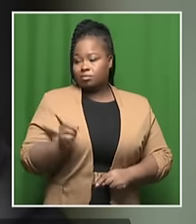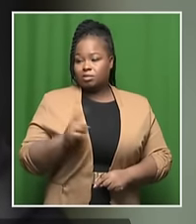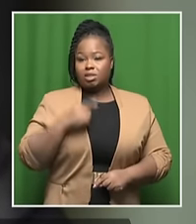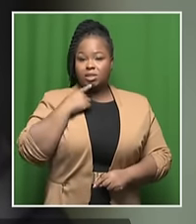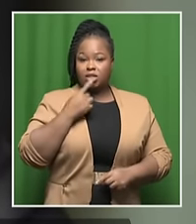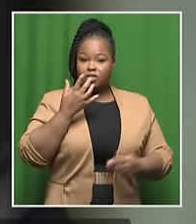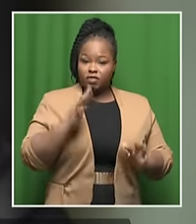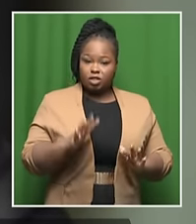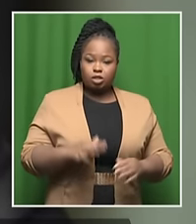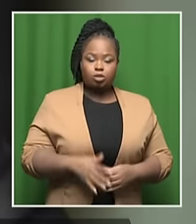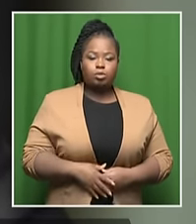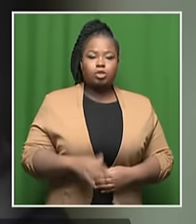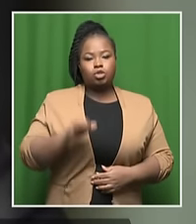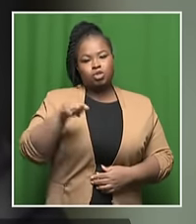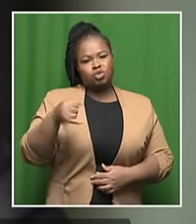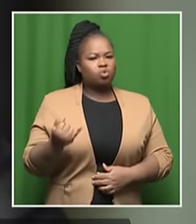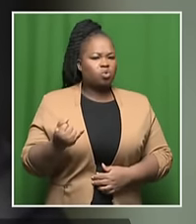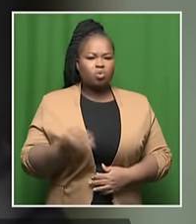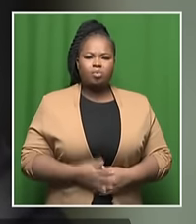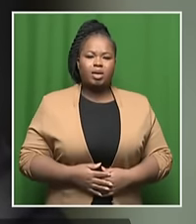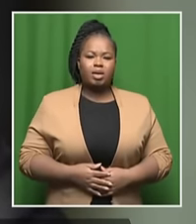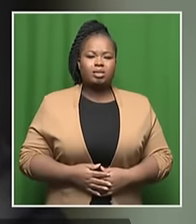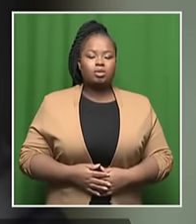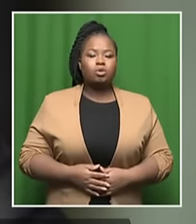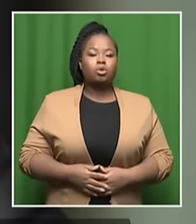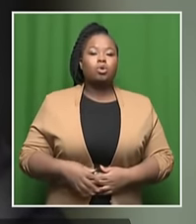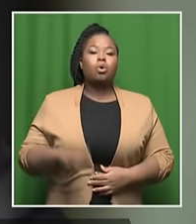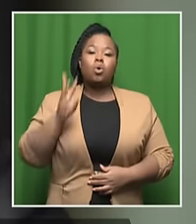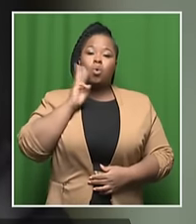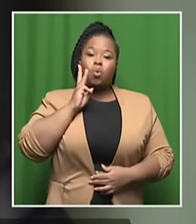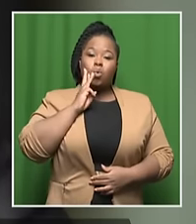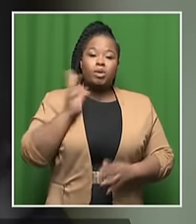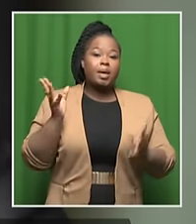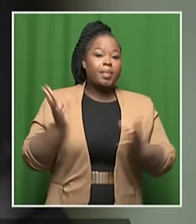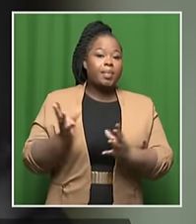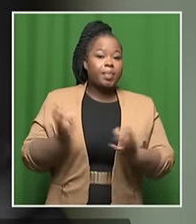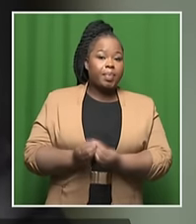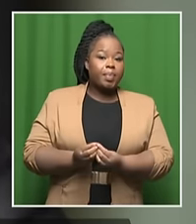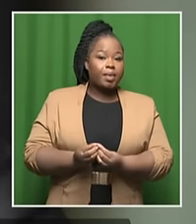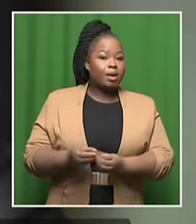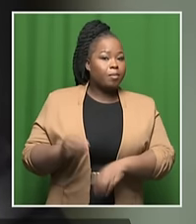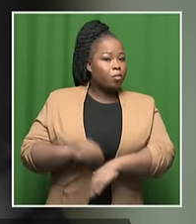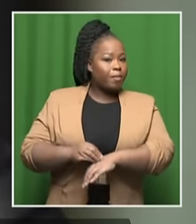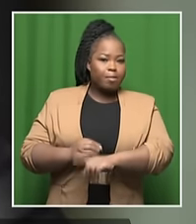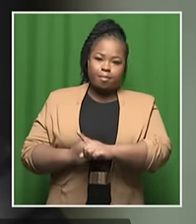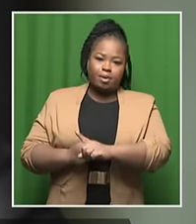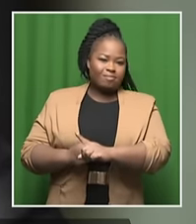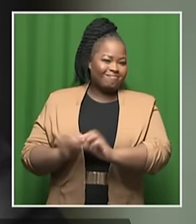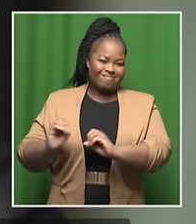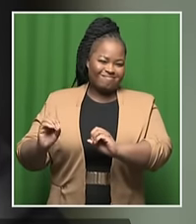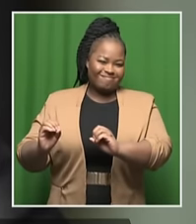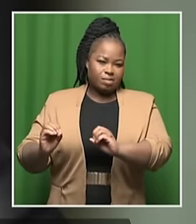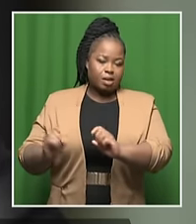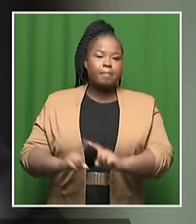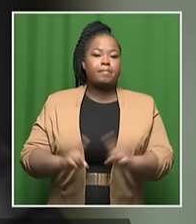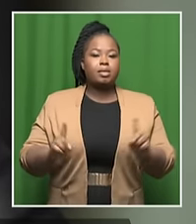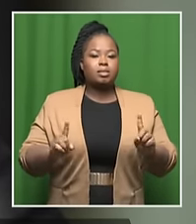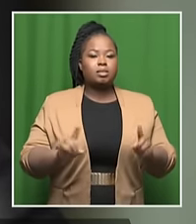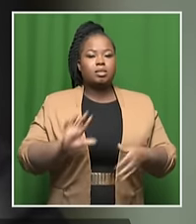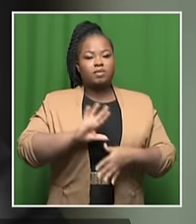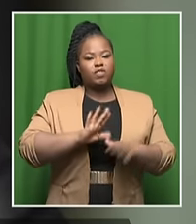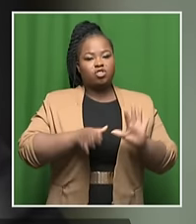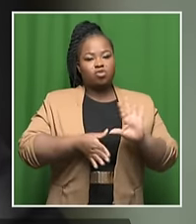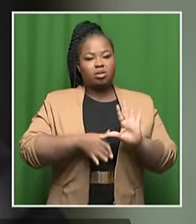in Joburg, we don't have a water scarcity problem. It's more the failure of water infrastructure,